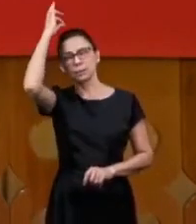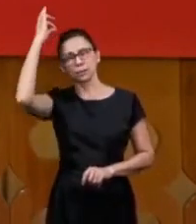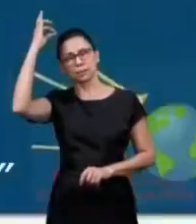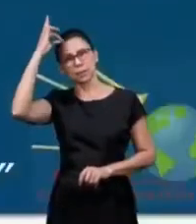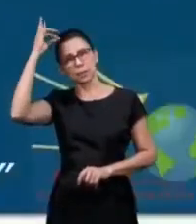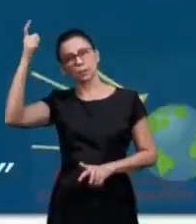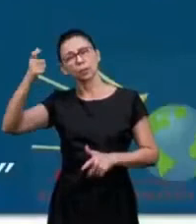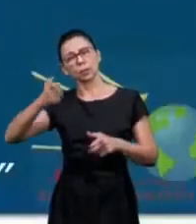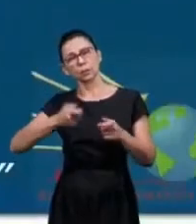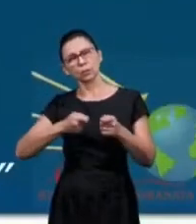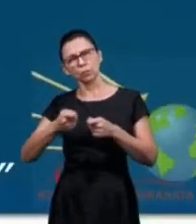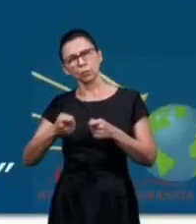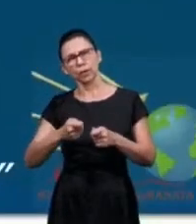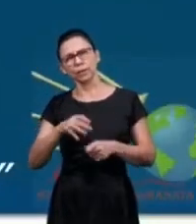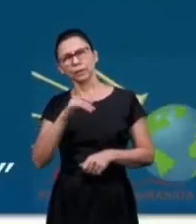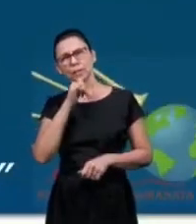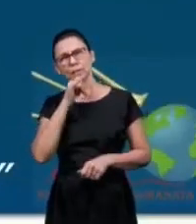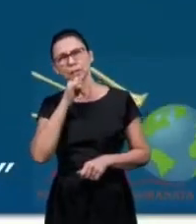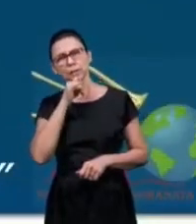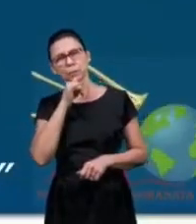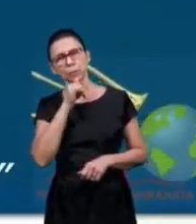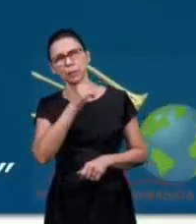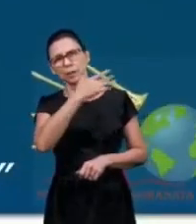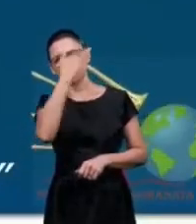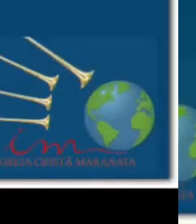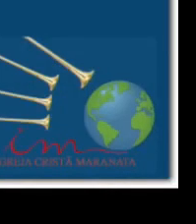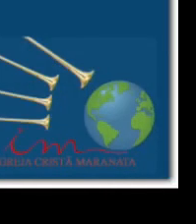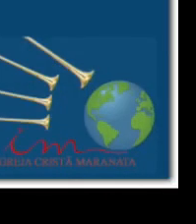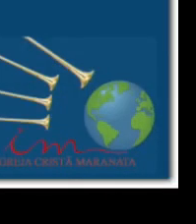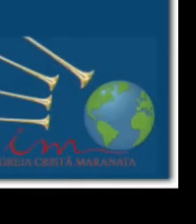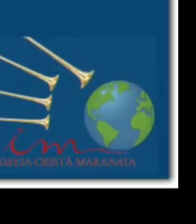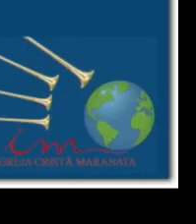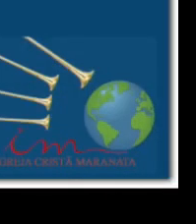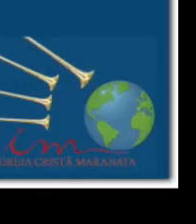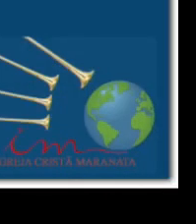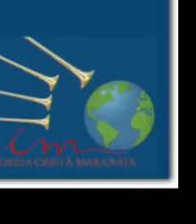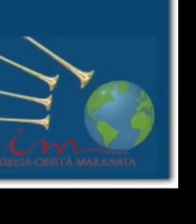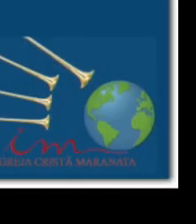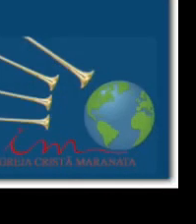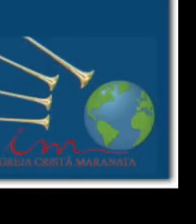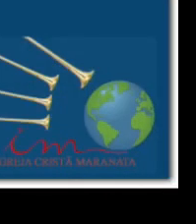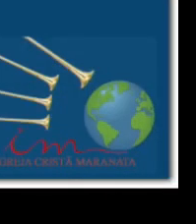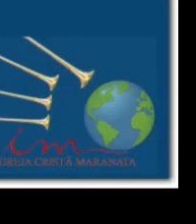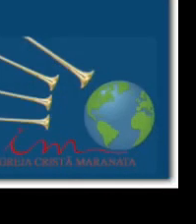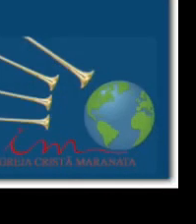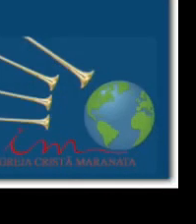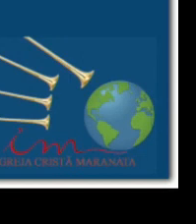when you deal with deacons they are brothers they are servants they have a work